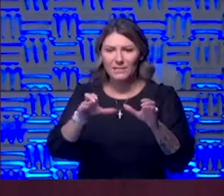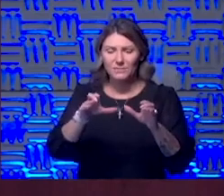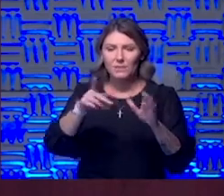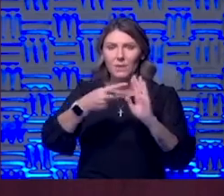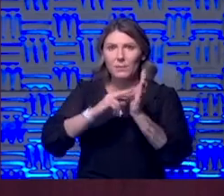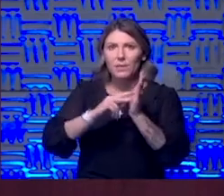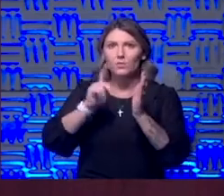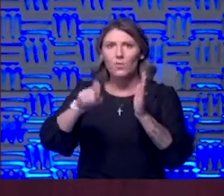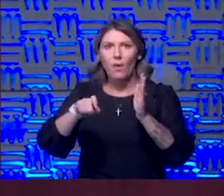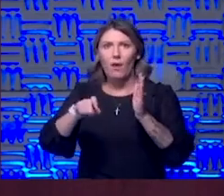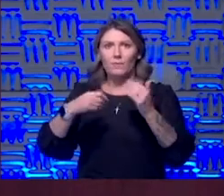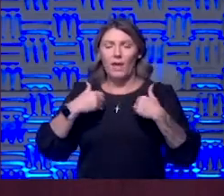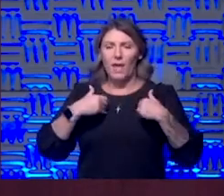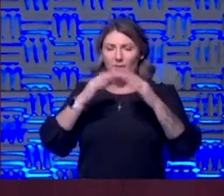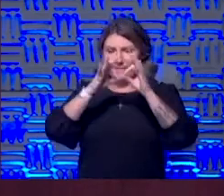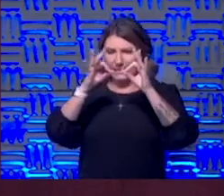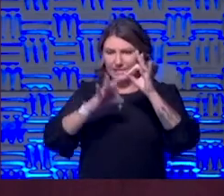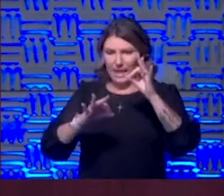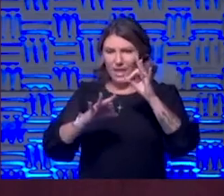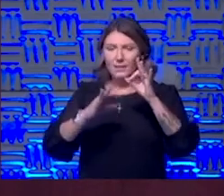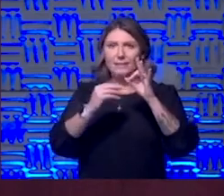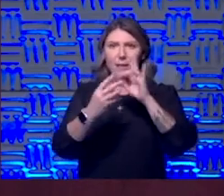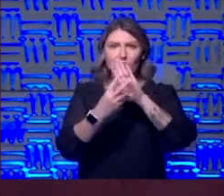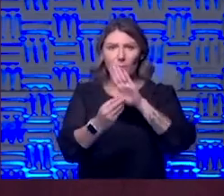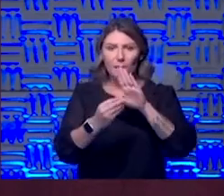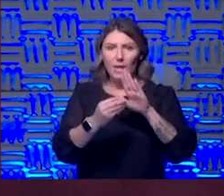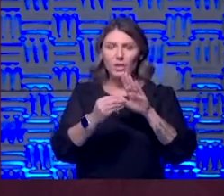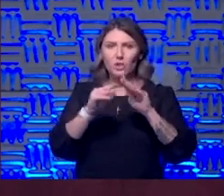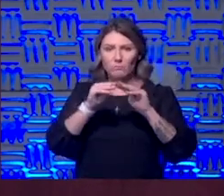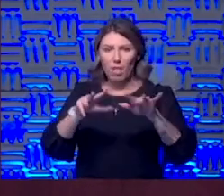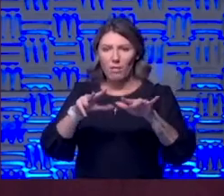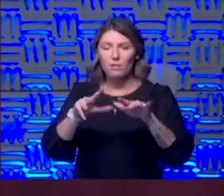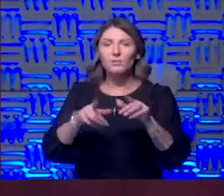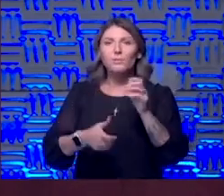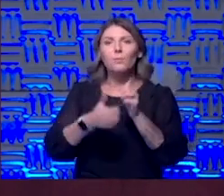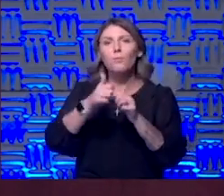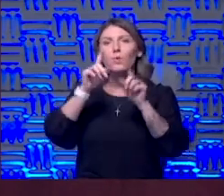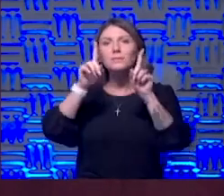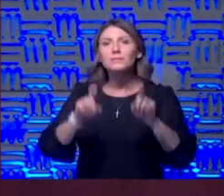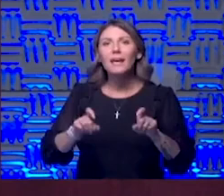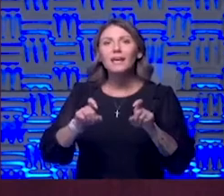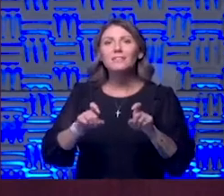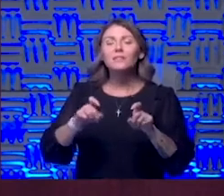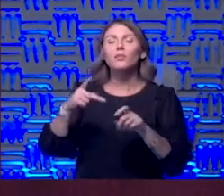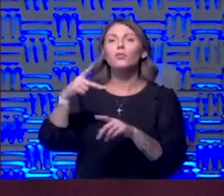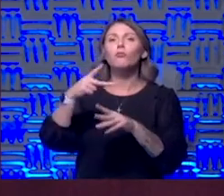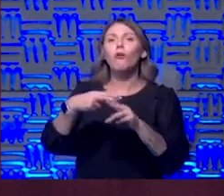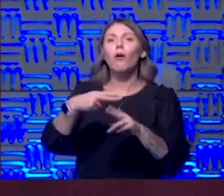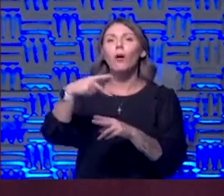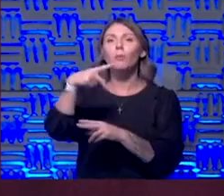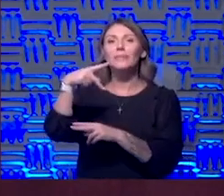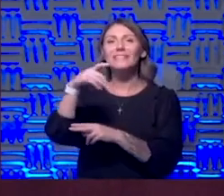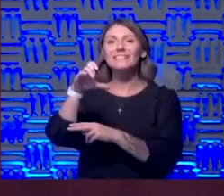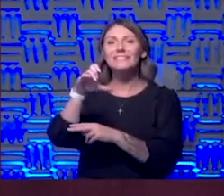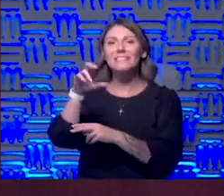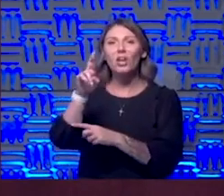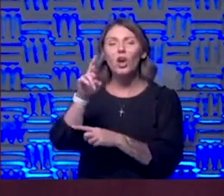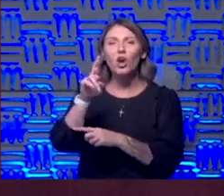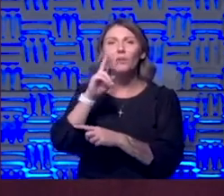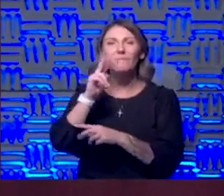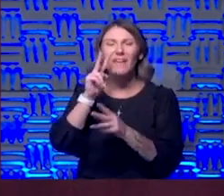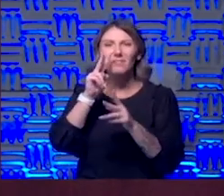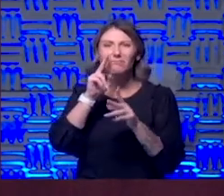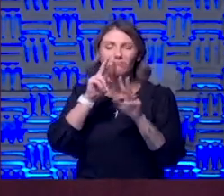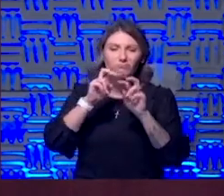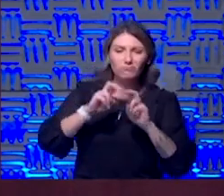see whether there's replication so most tests are commonly used they're called pcr tests they look for the